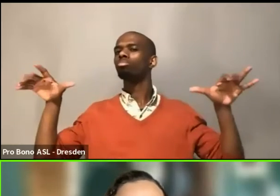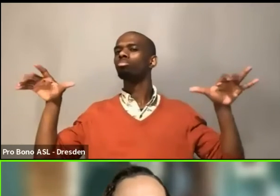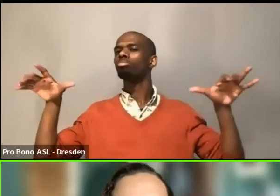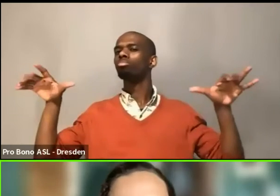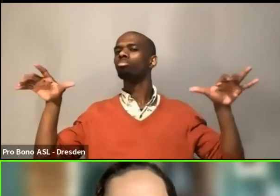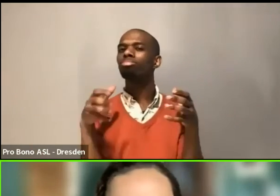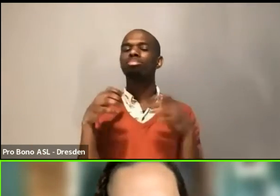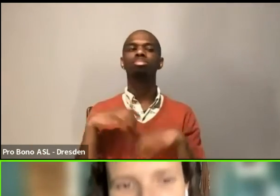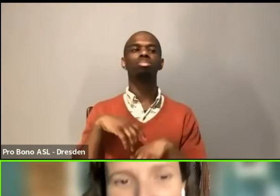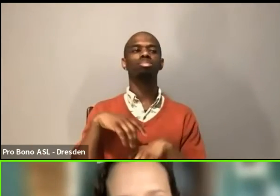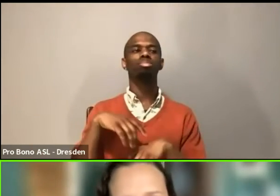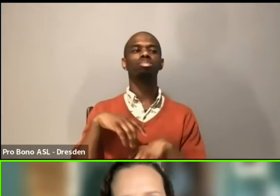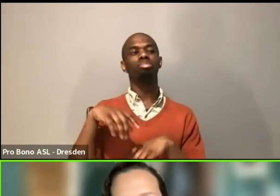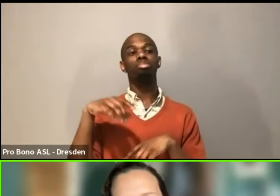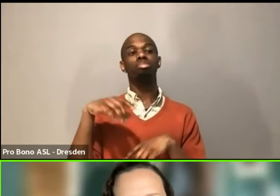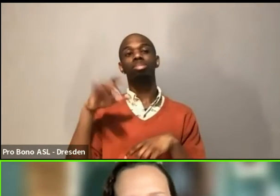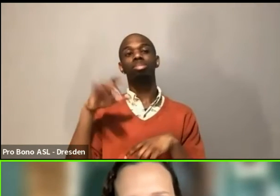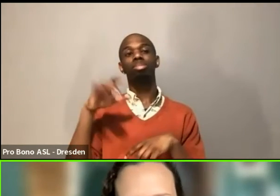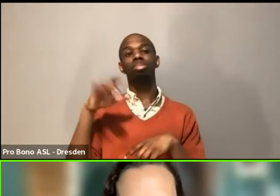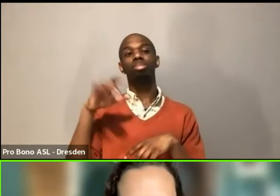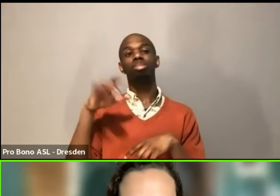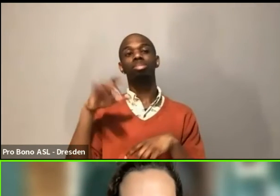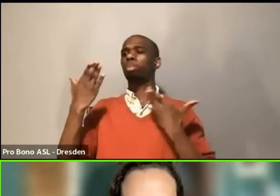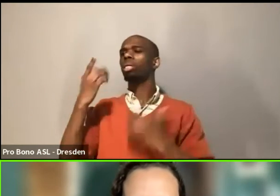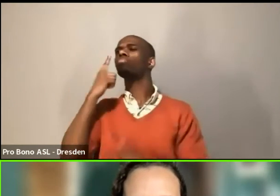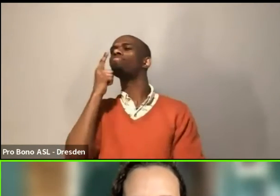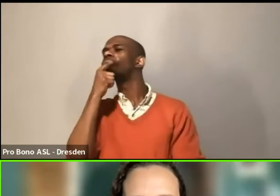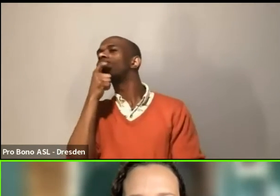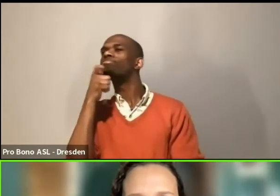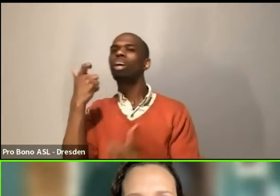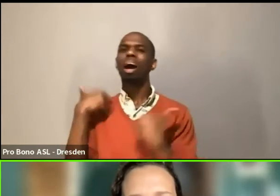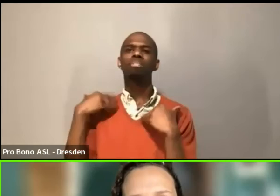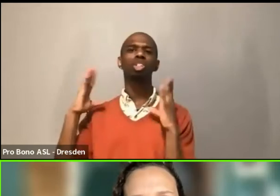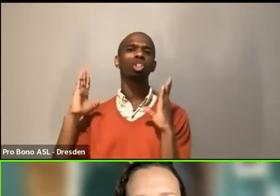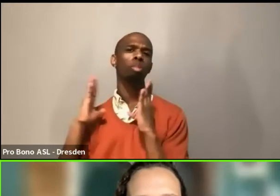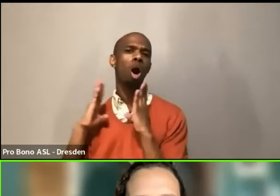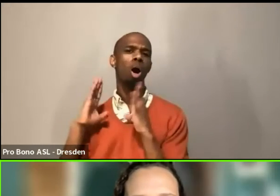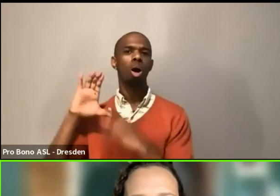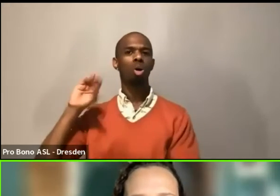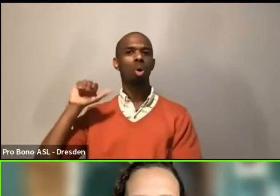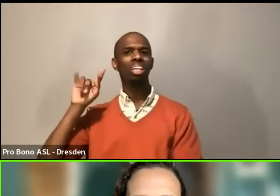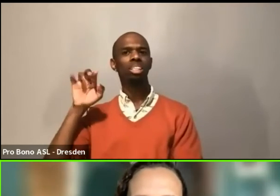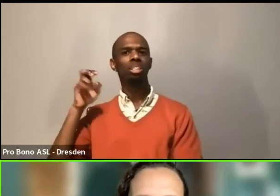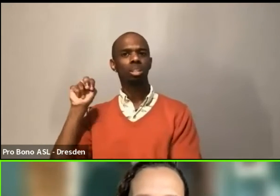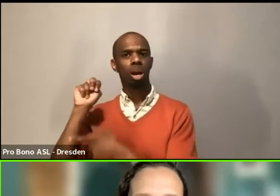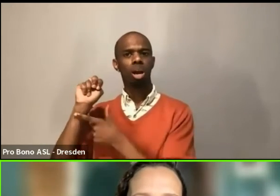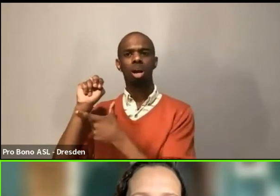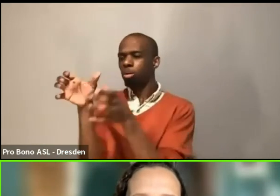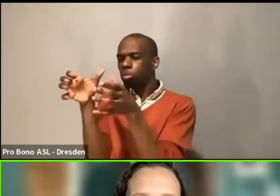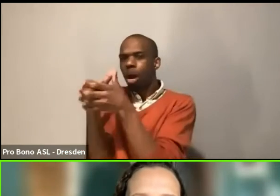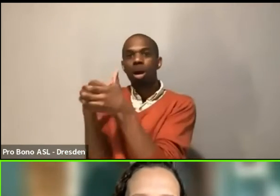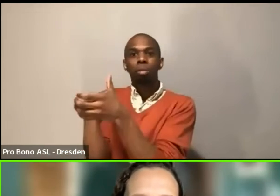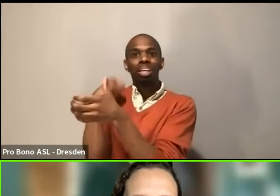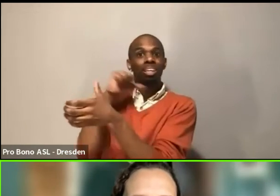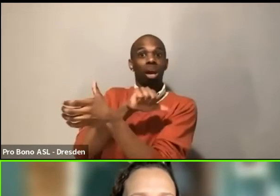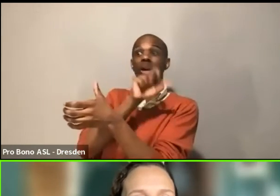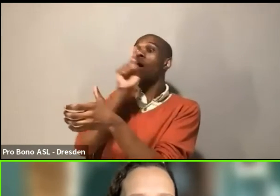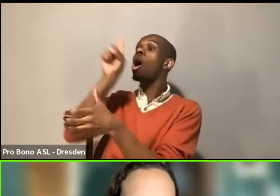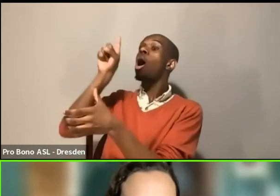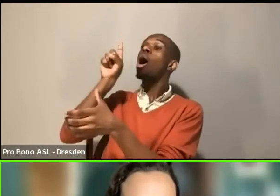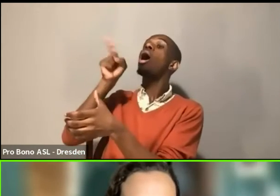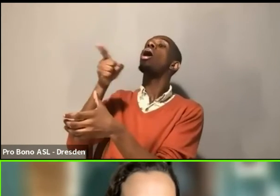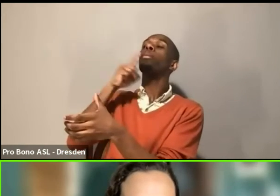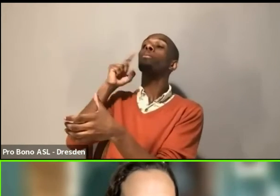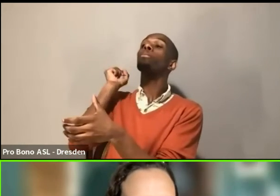there's like a small coalition and I know PAL facilitates a lot of that, but I wonder if there could be a small coalition where caregivers from